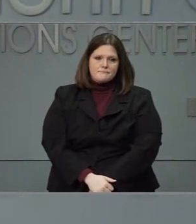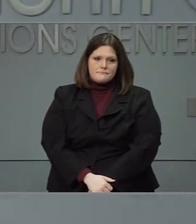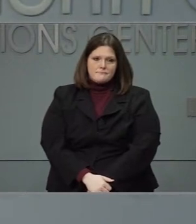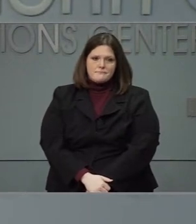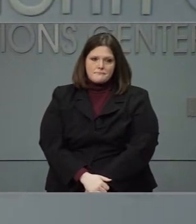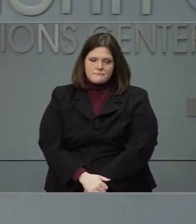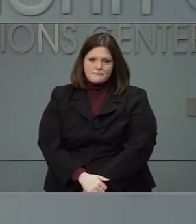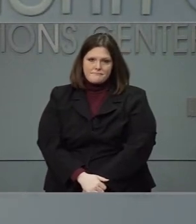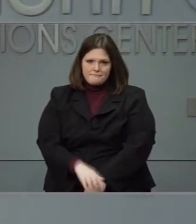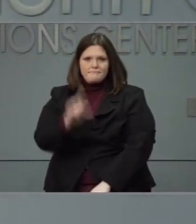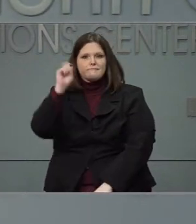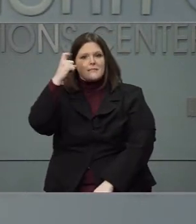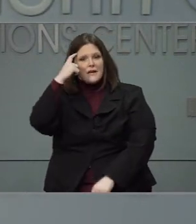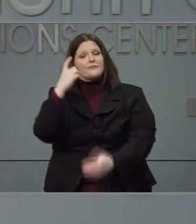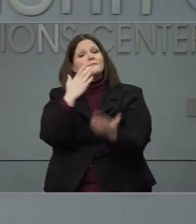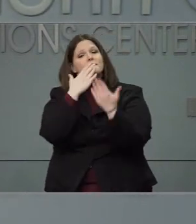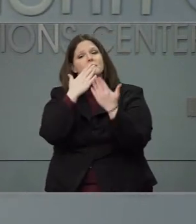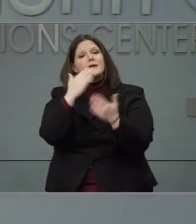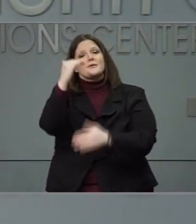Thanks. Thanks. Next question, please.